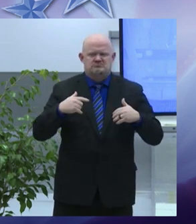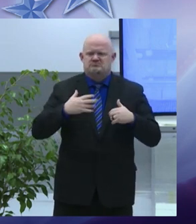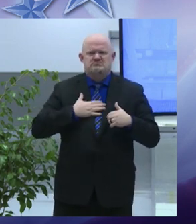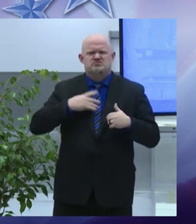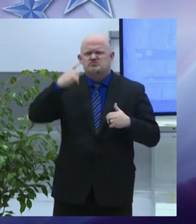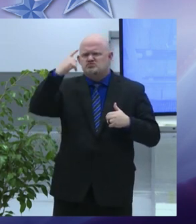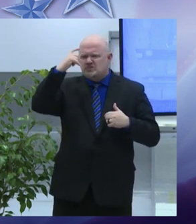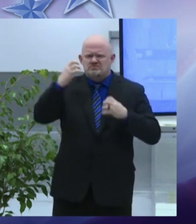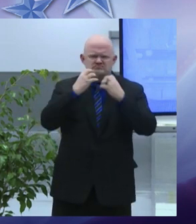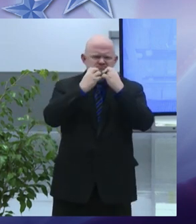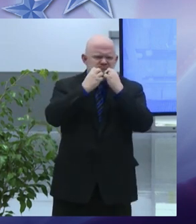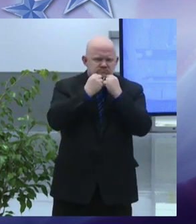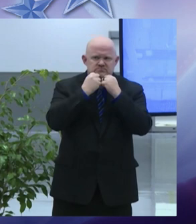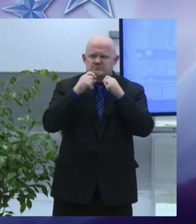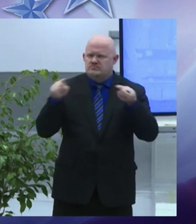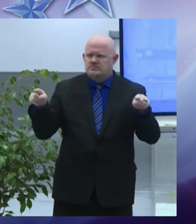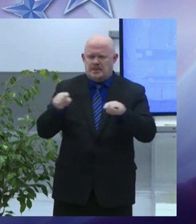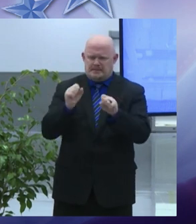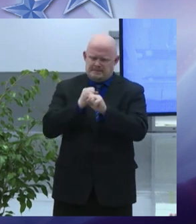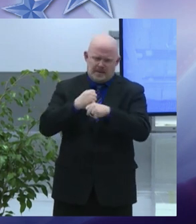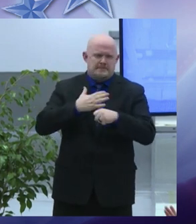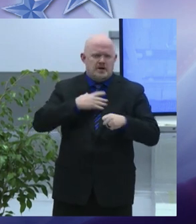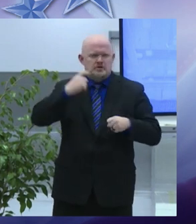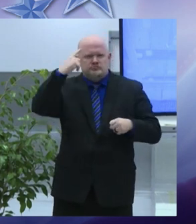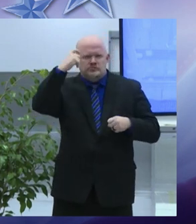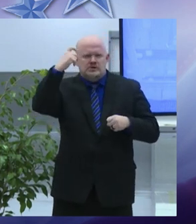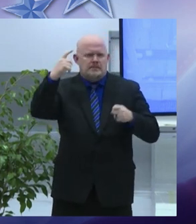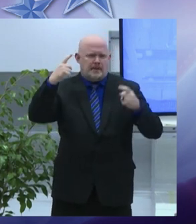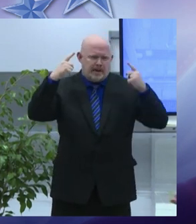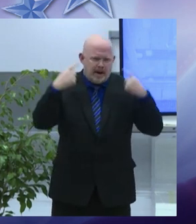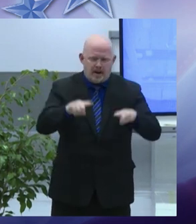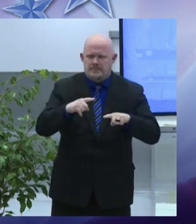do it without you and our amazing family and friends so thank you I love you